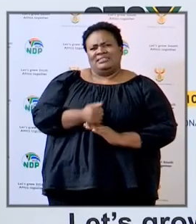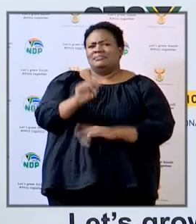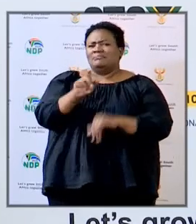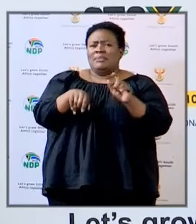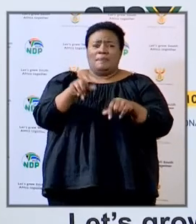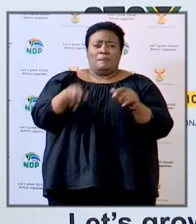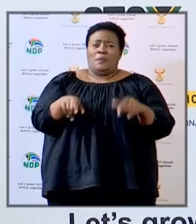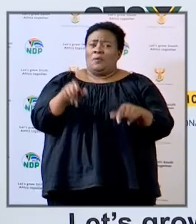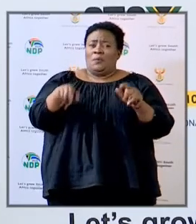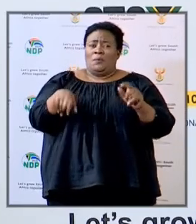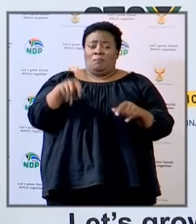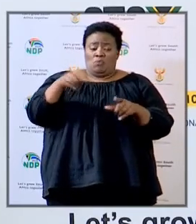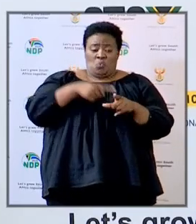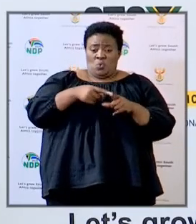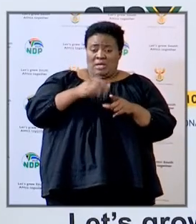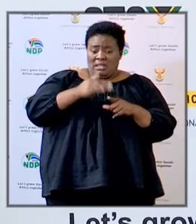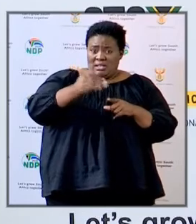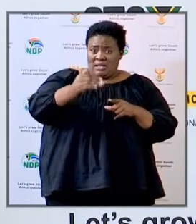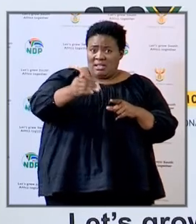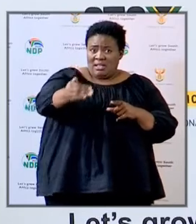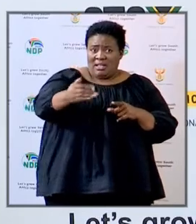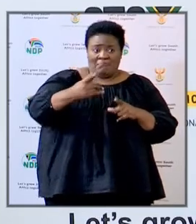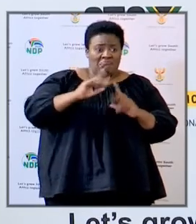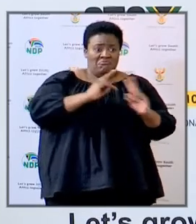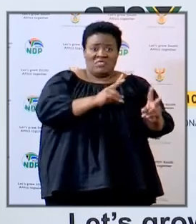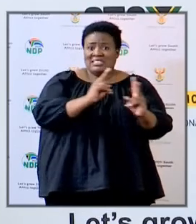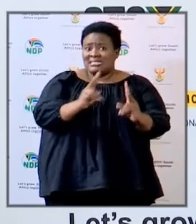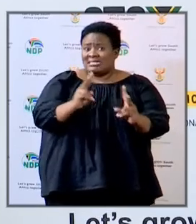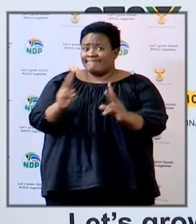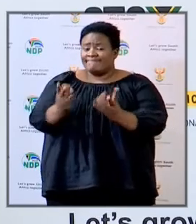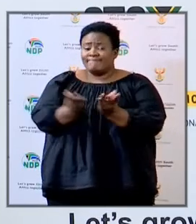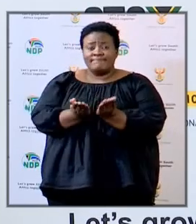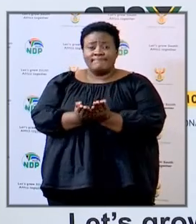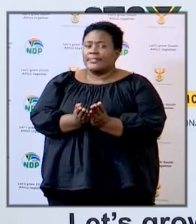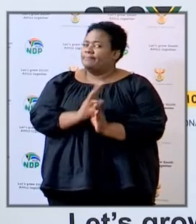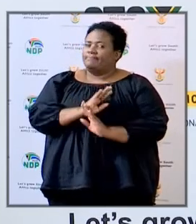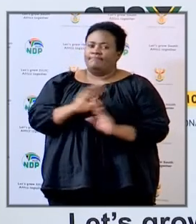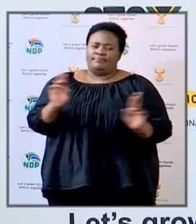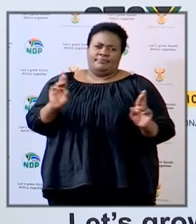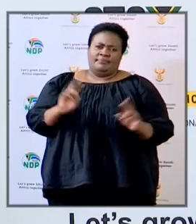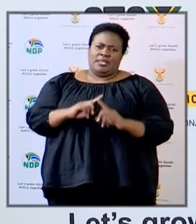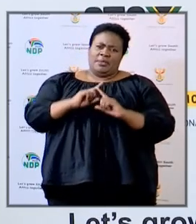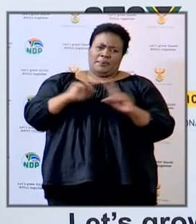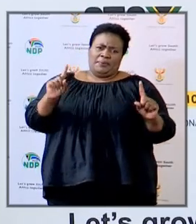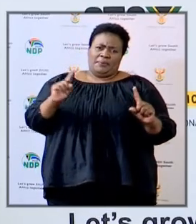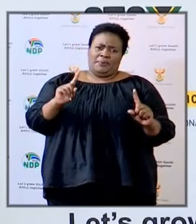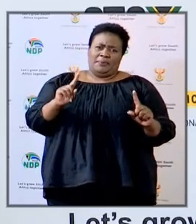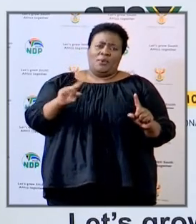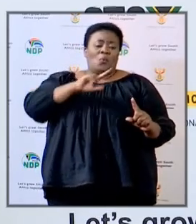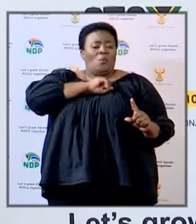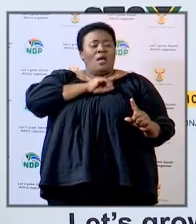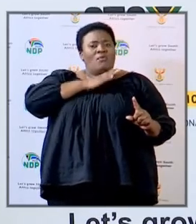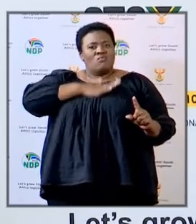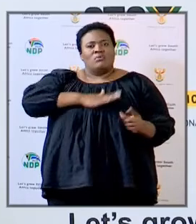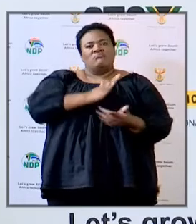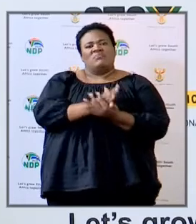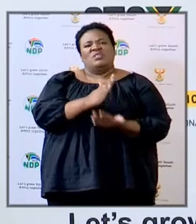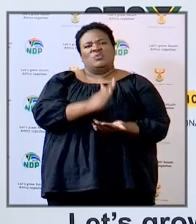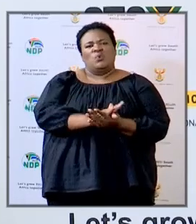discourage people from this week to visit schools we want to try at all cost to make schools green areas